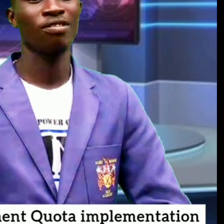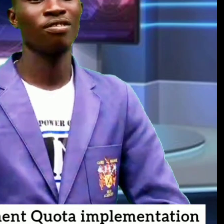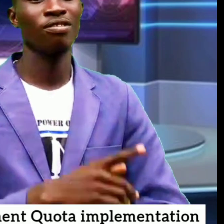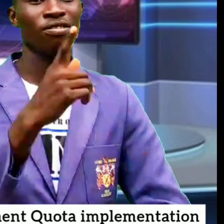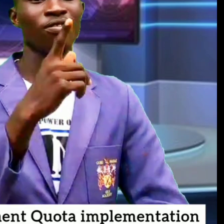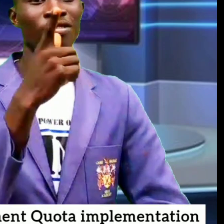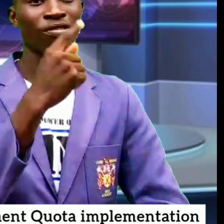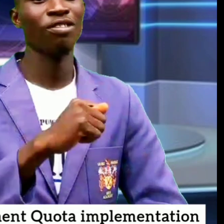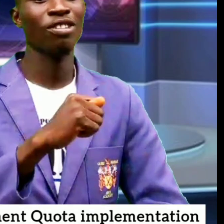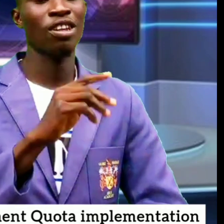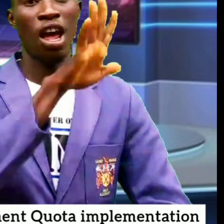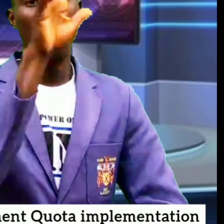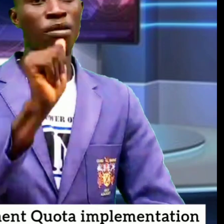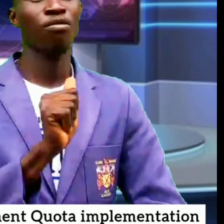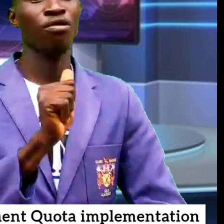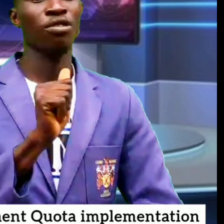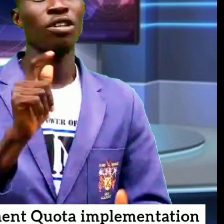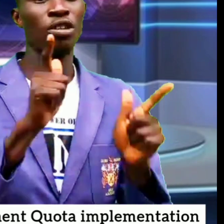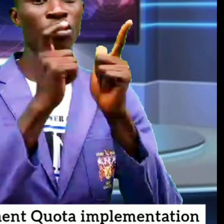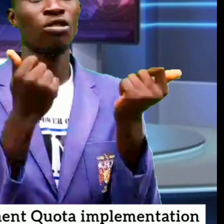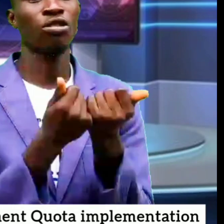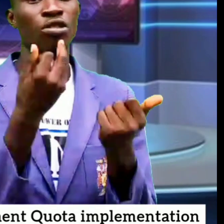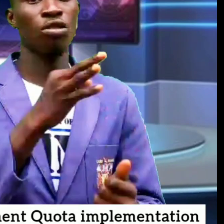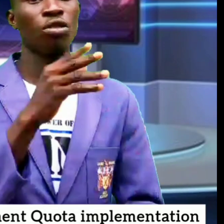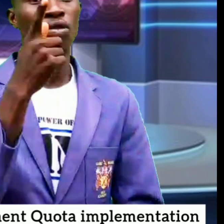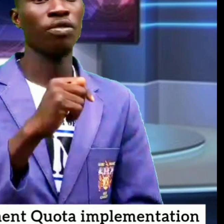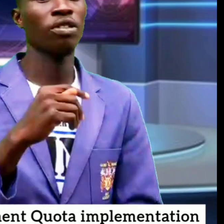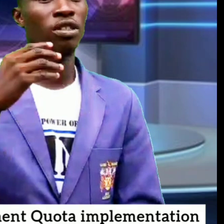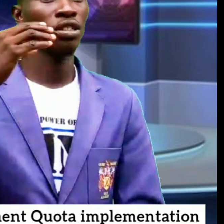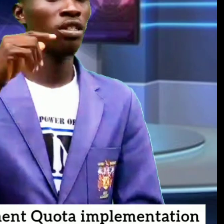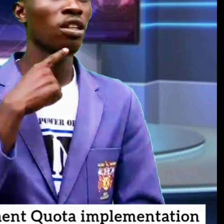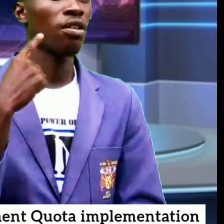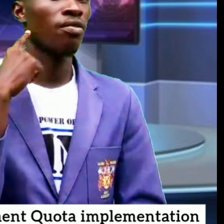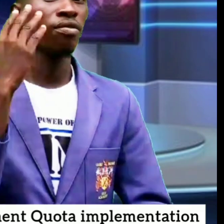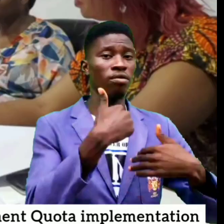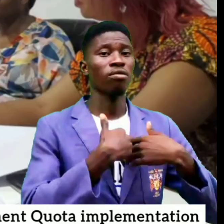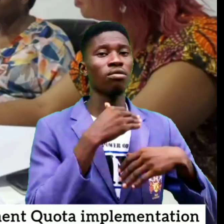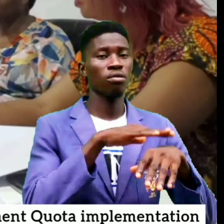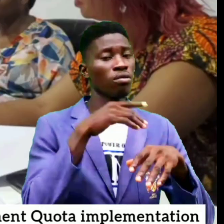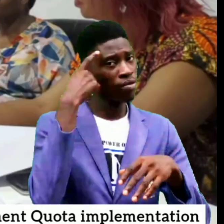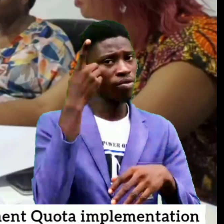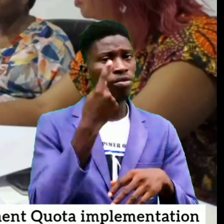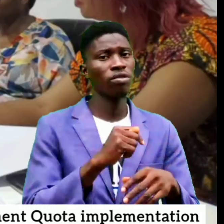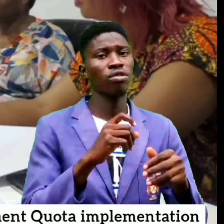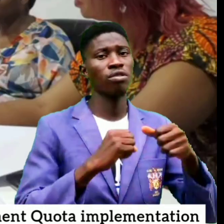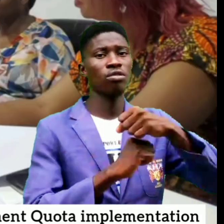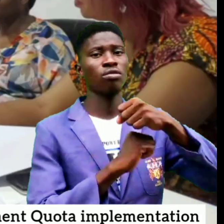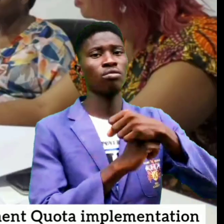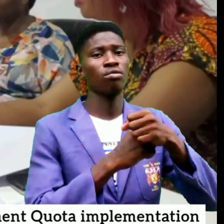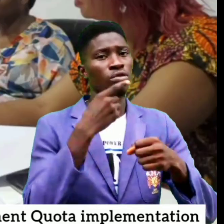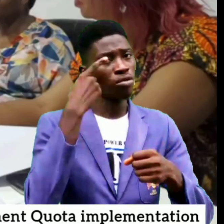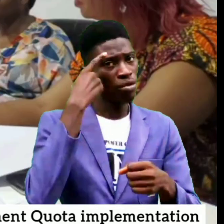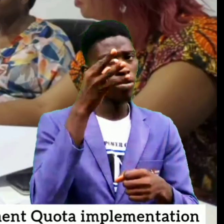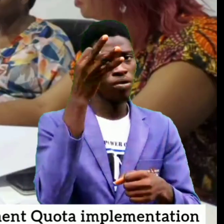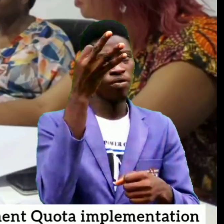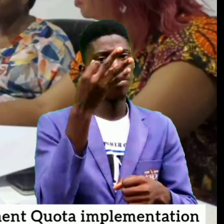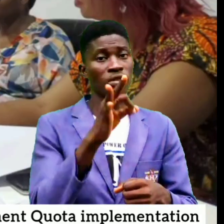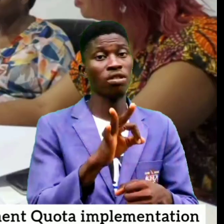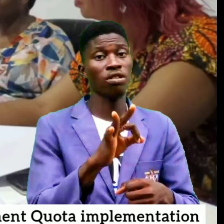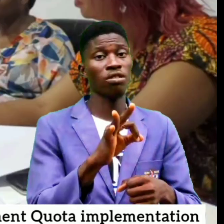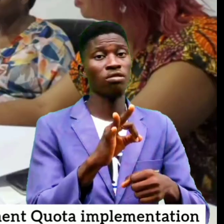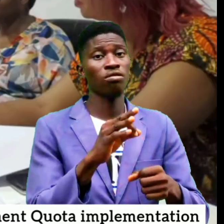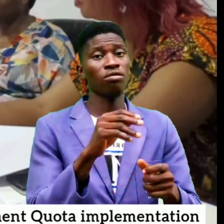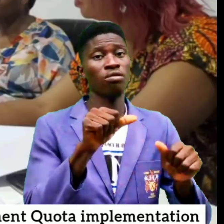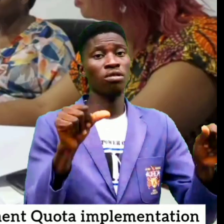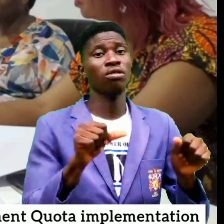the Abuja association of the deaf has called for the support of the area council in the federal